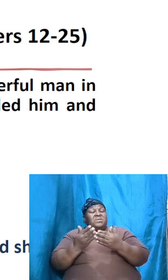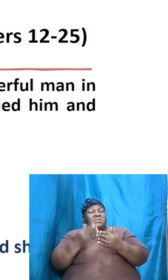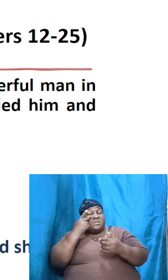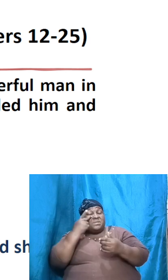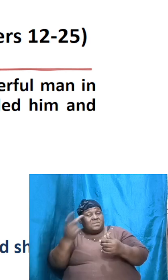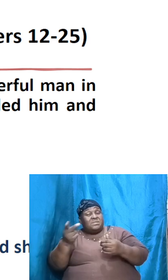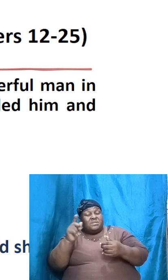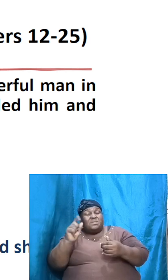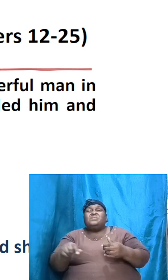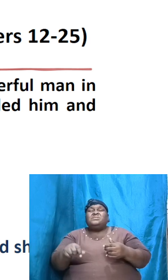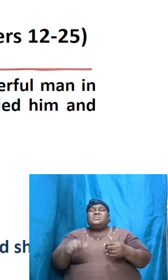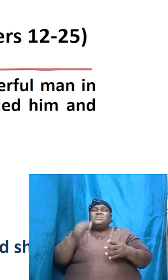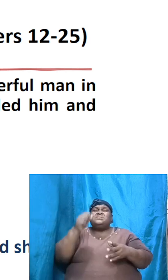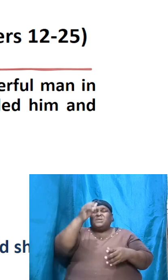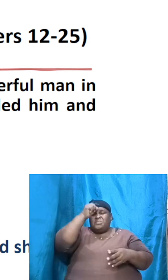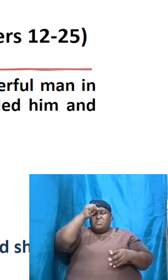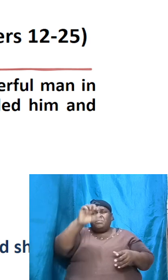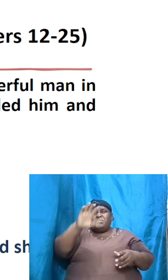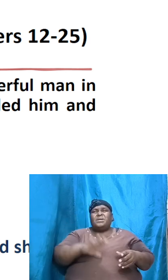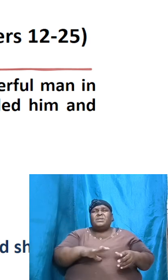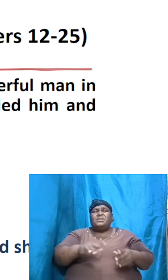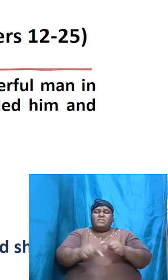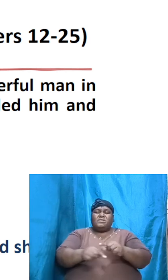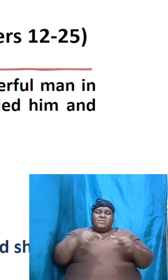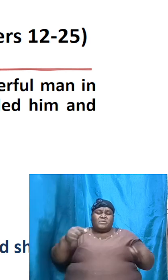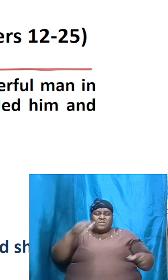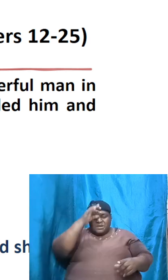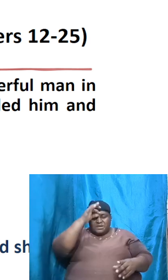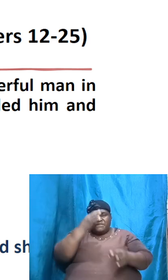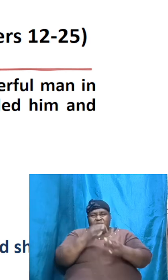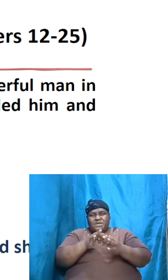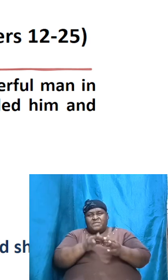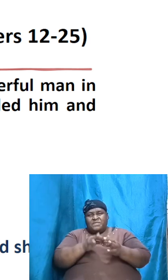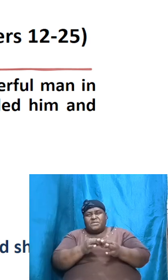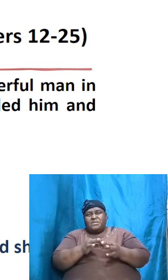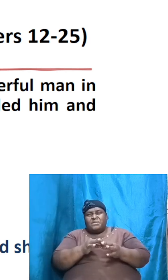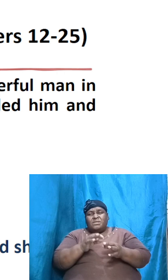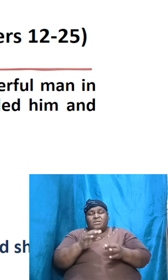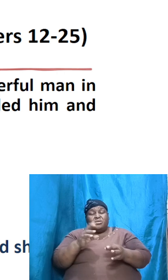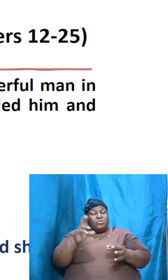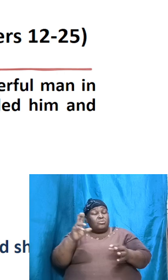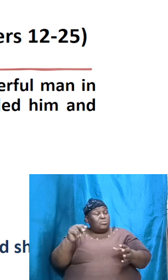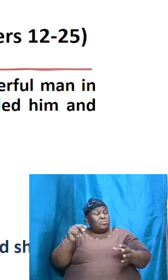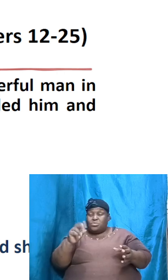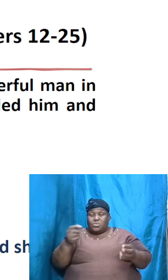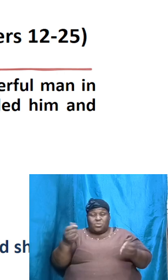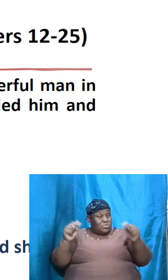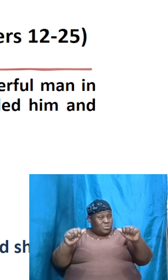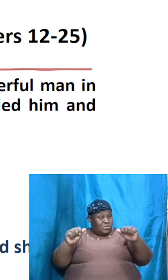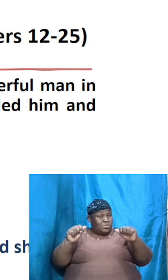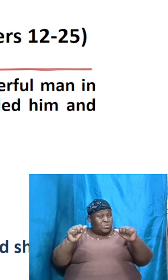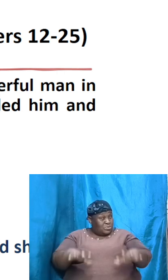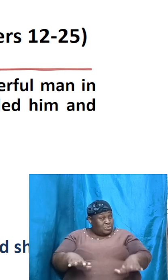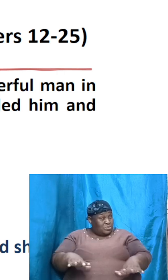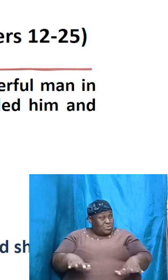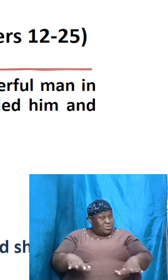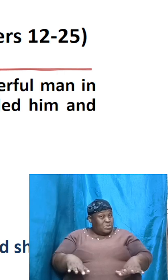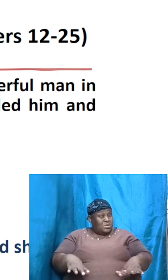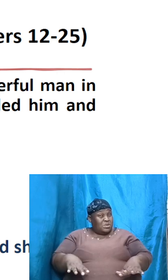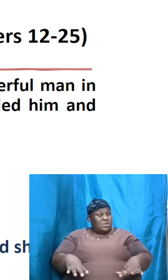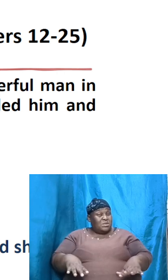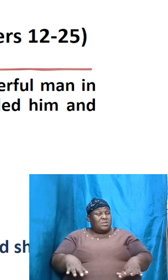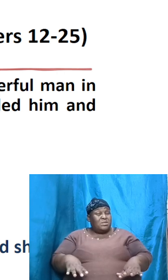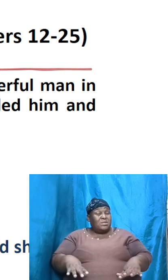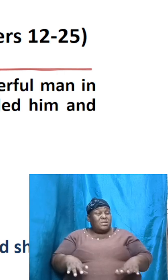was a man of great faith, amen, no doubt, you know. Remember now, it's not like Abraham did